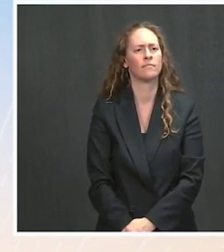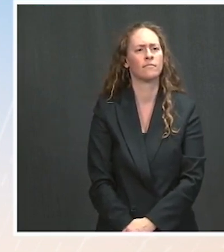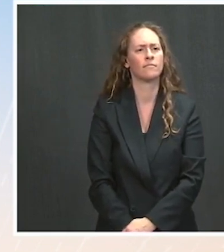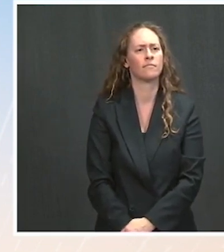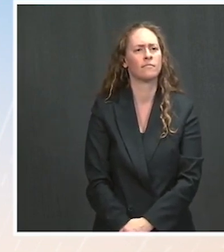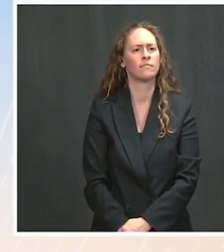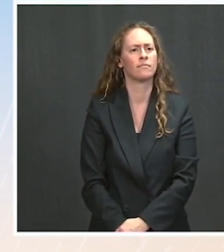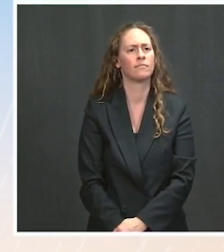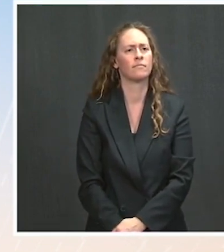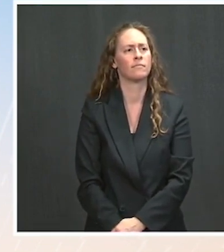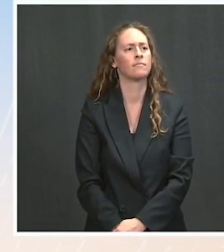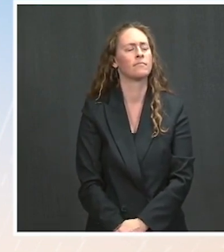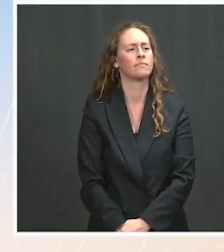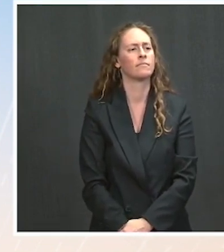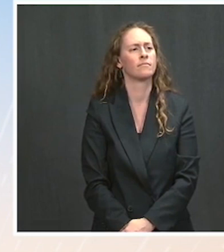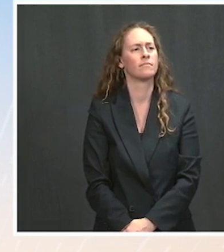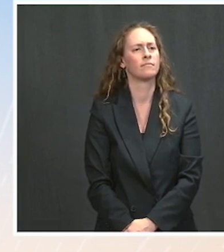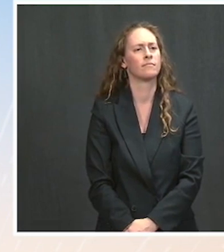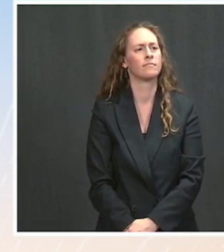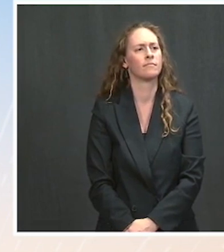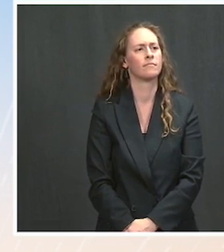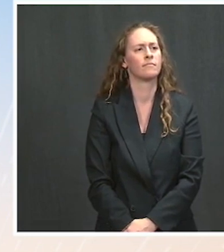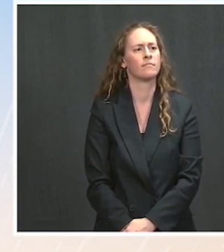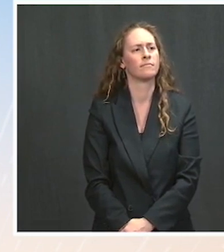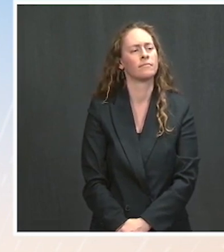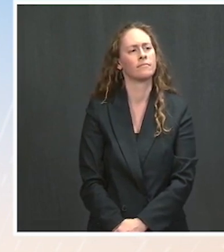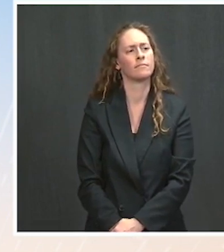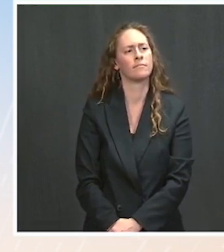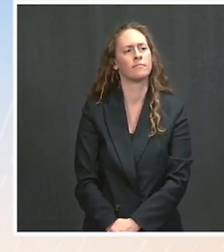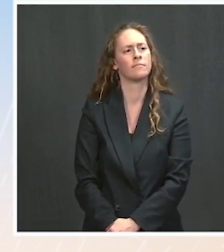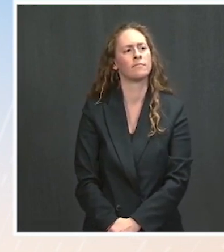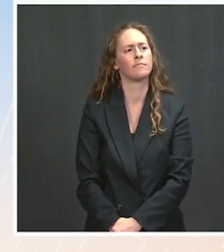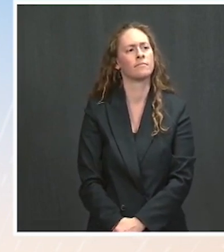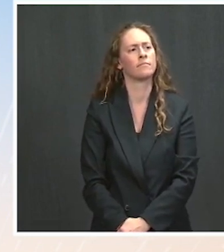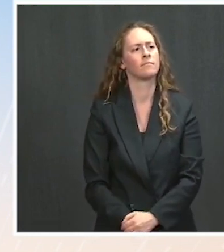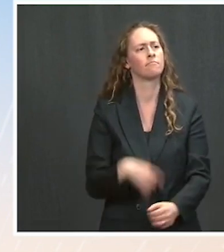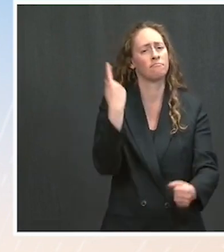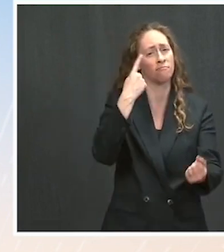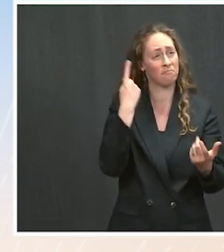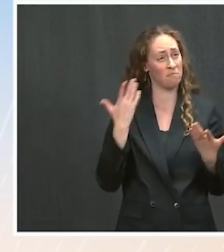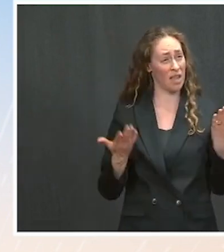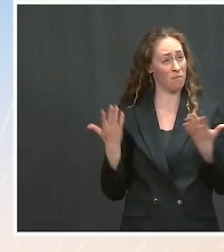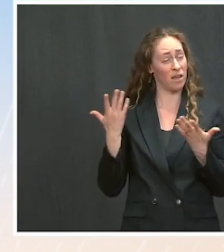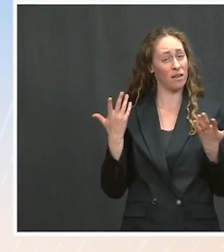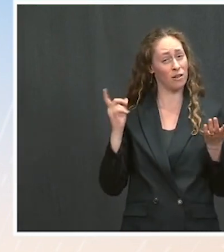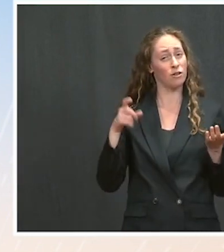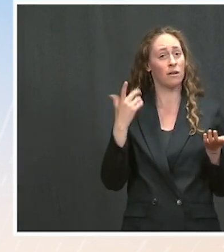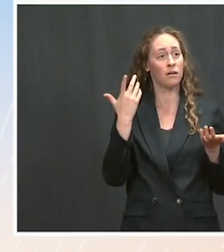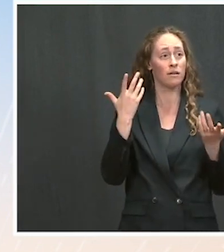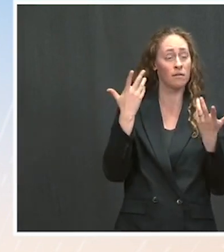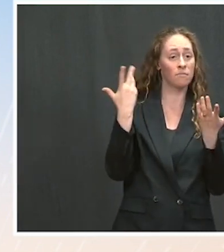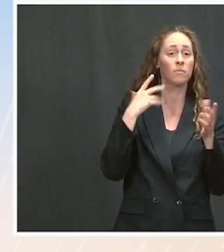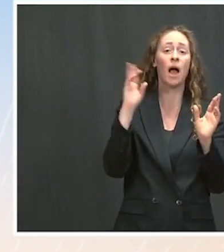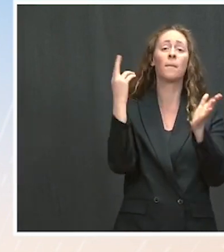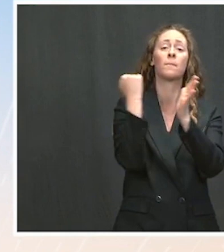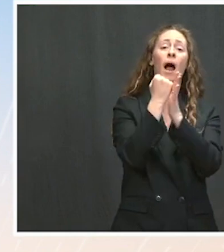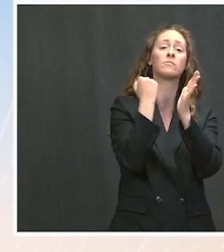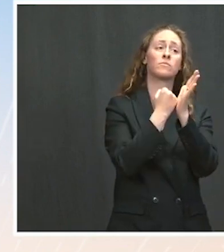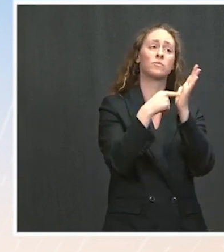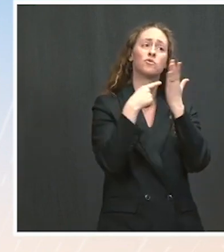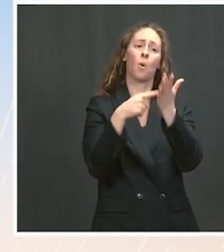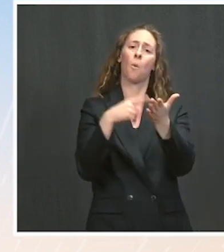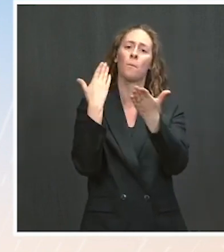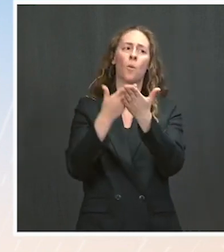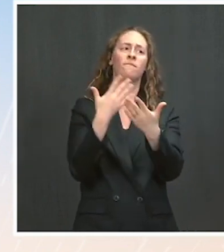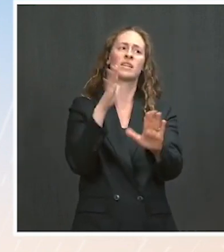but a standard vaccine passport that businesses can use? Or is this decision going to be left up to the states? I know the